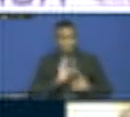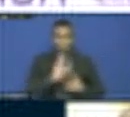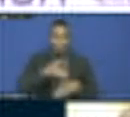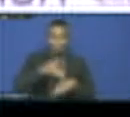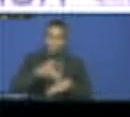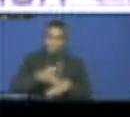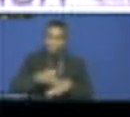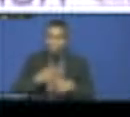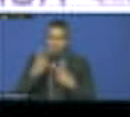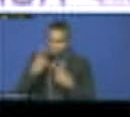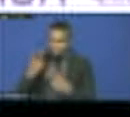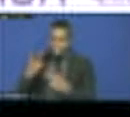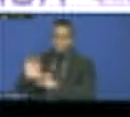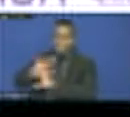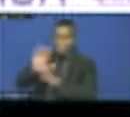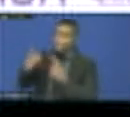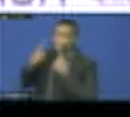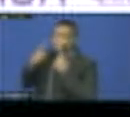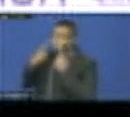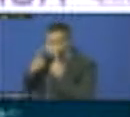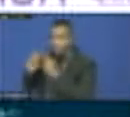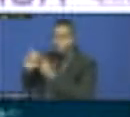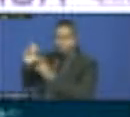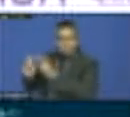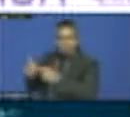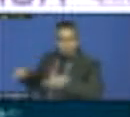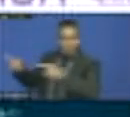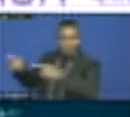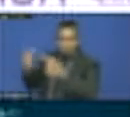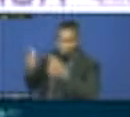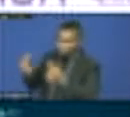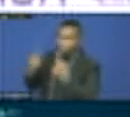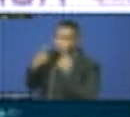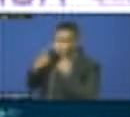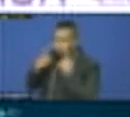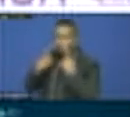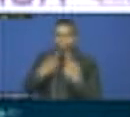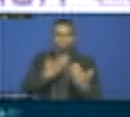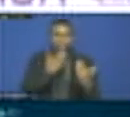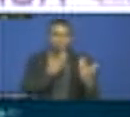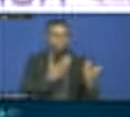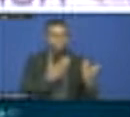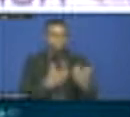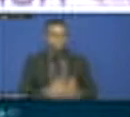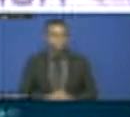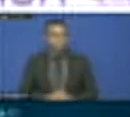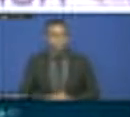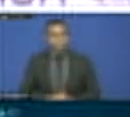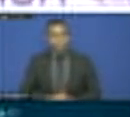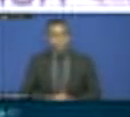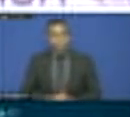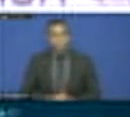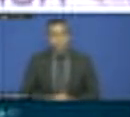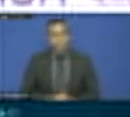So thank you. And once again for emphasizing that national, local collaboration and coordination is a win-win, really, and